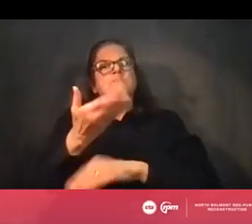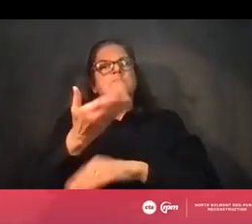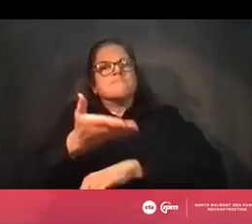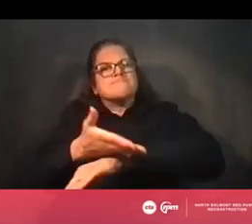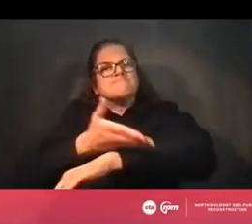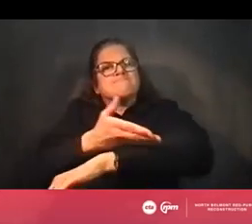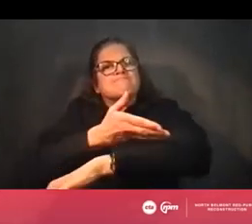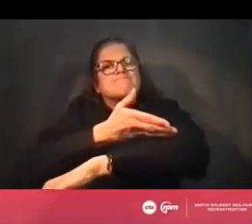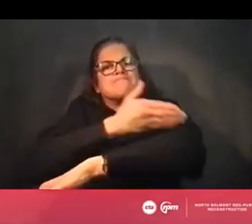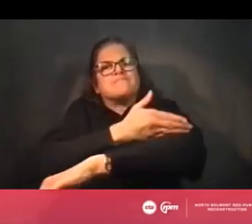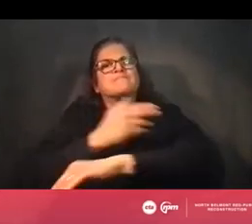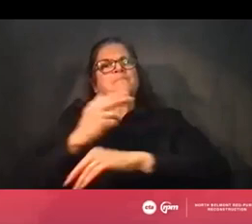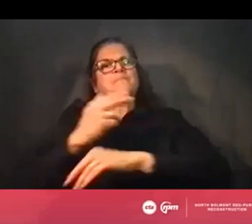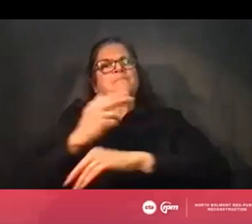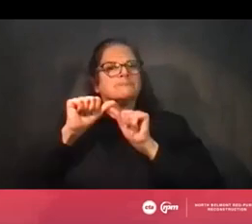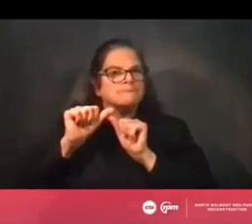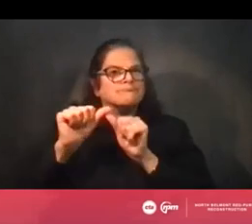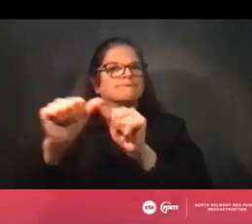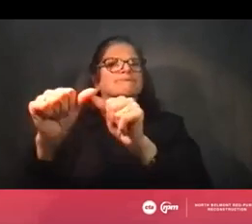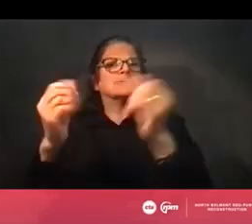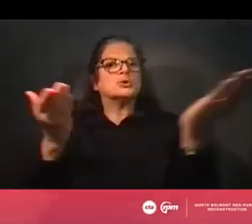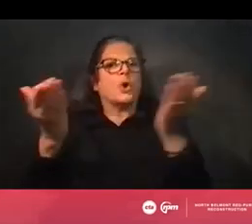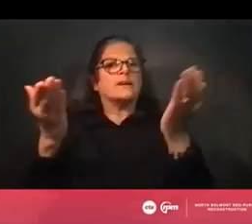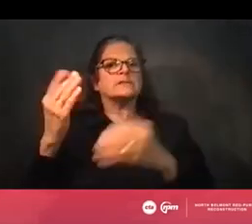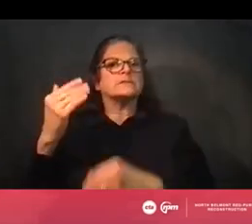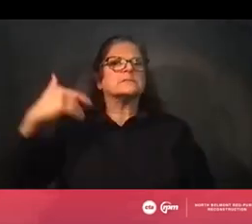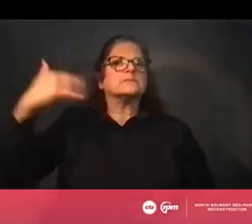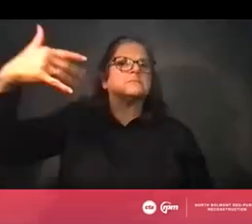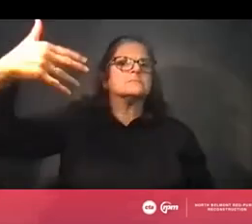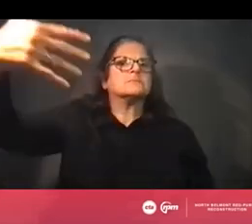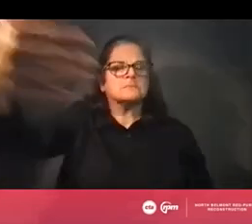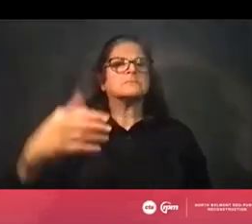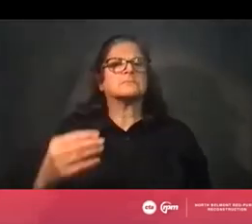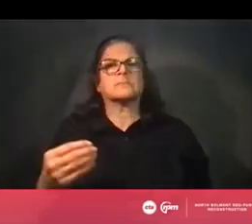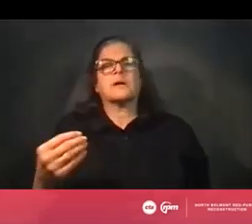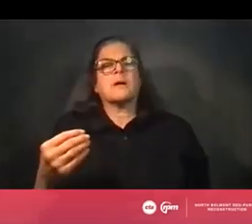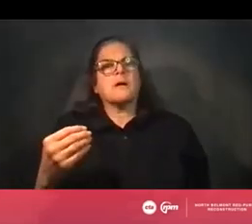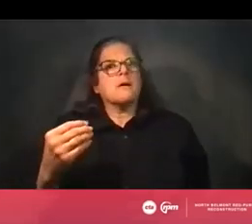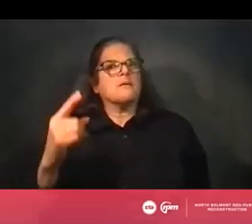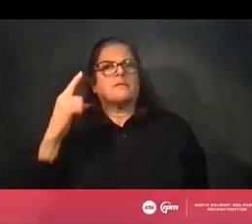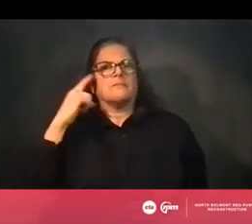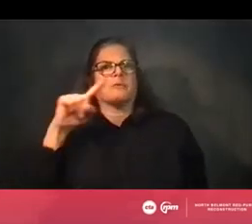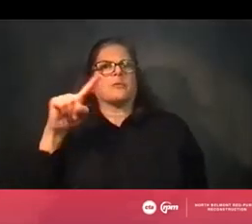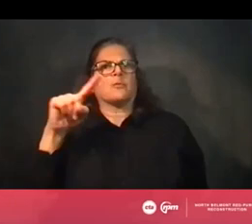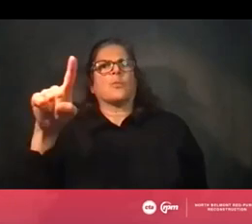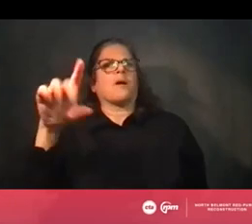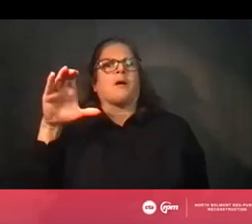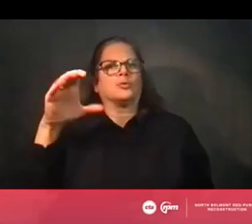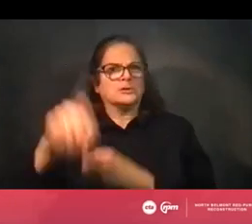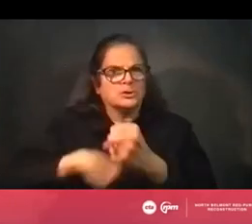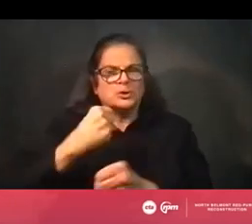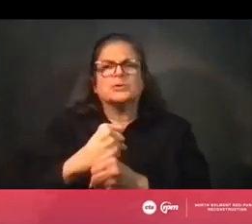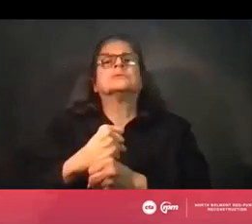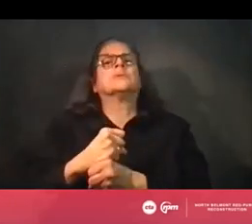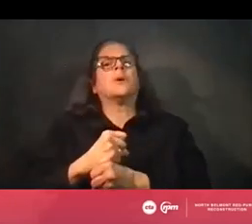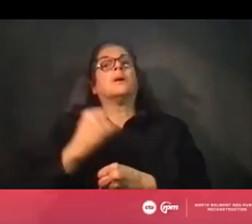next hundred years. And our hope is once we get beyond the pandemic that we'll continue to see increasing ridership over that entire